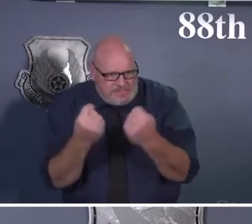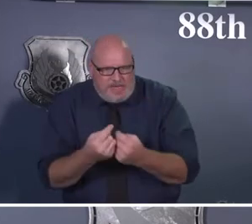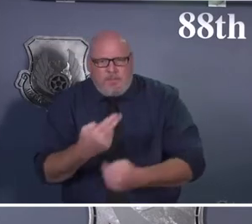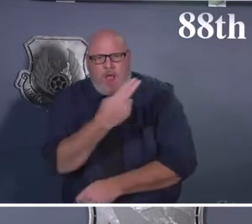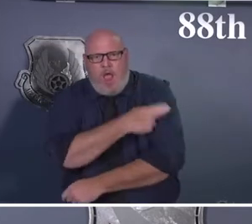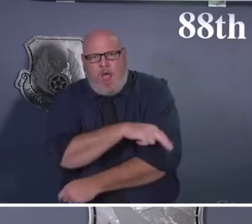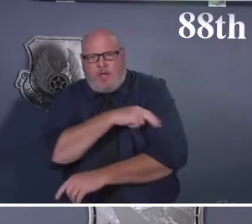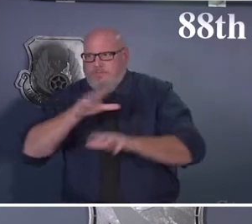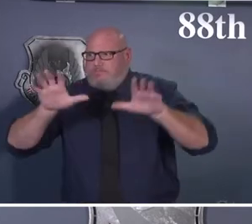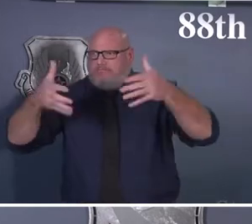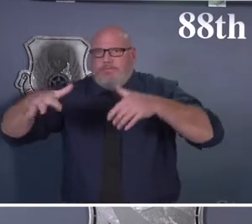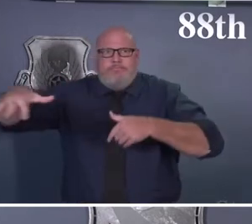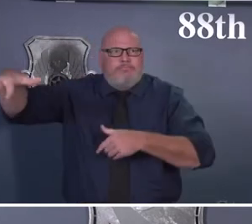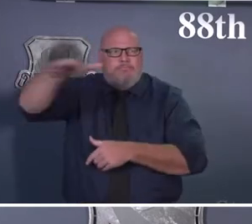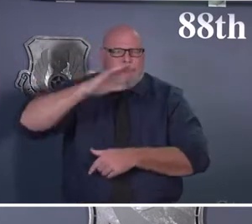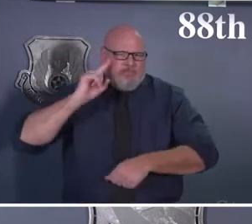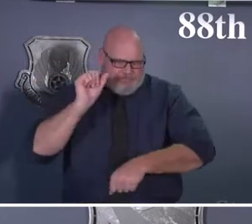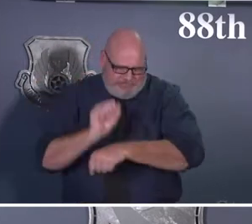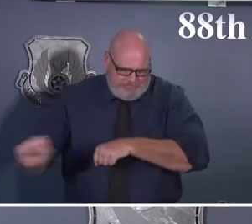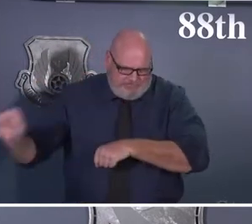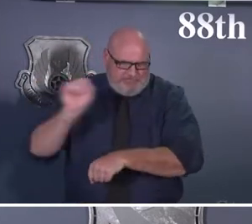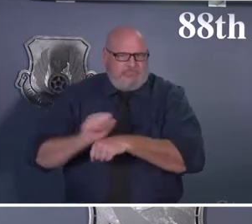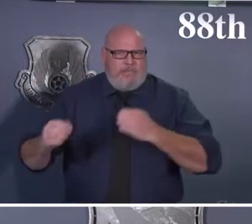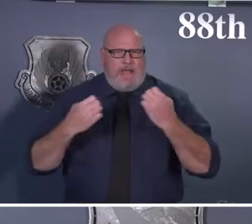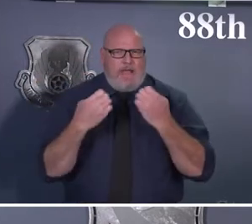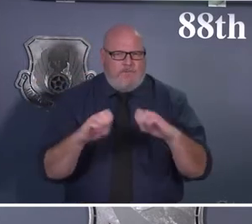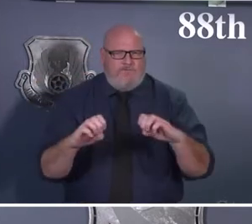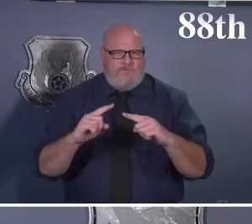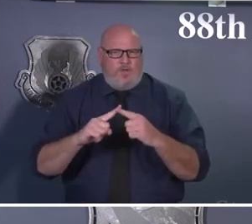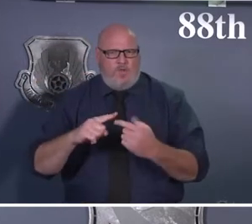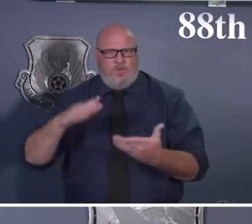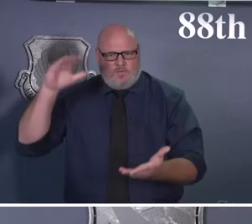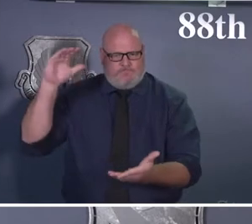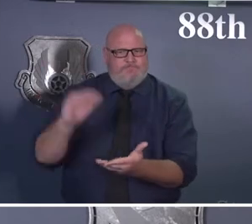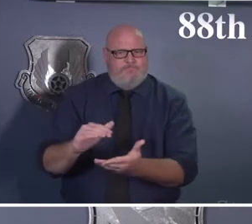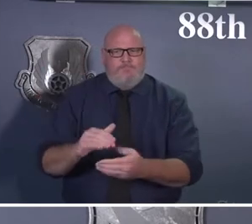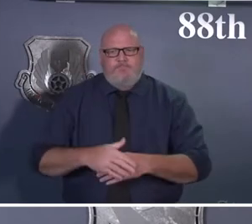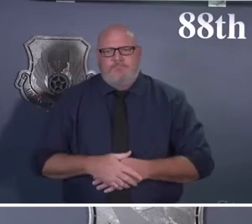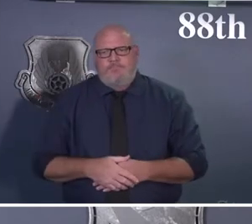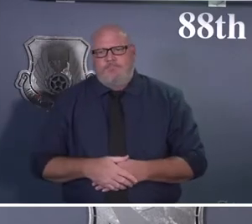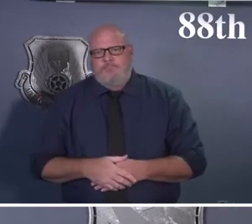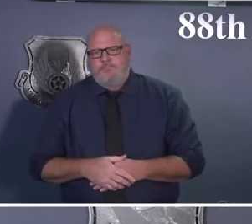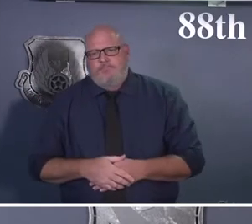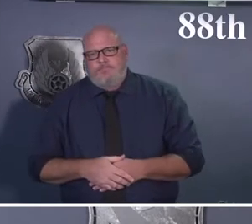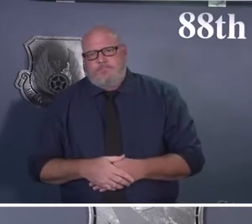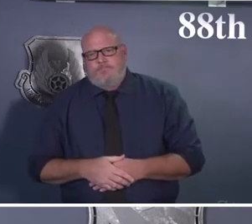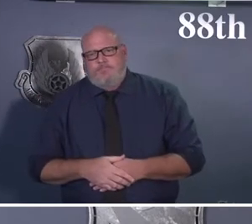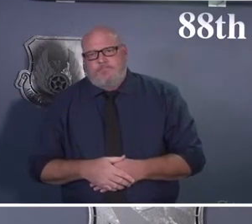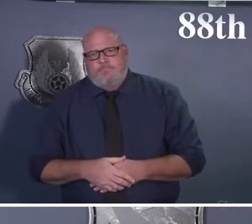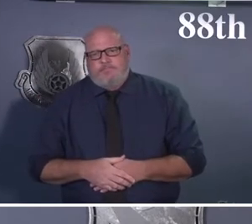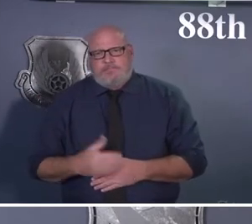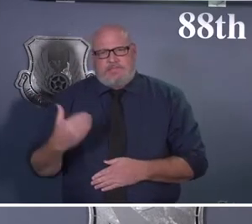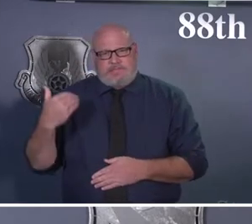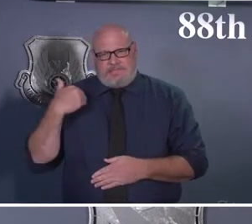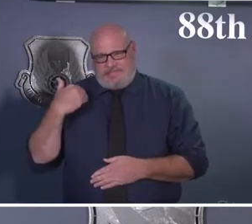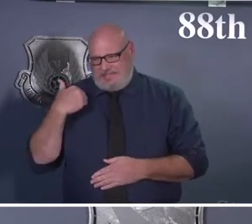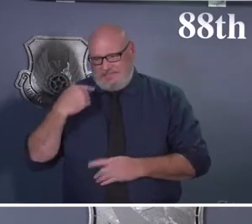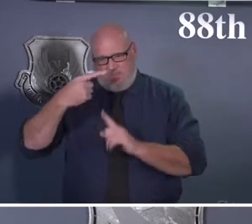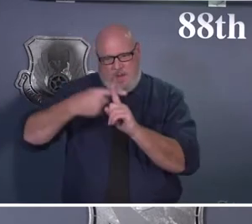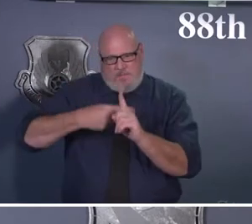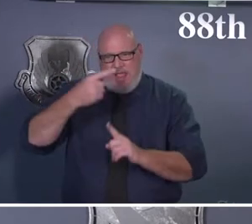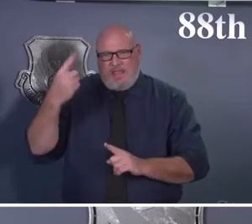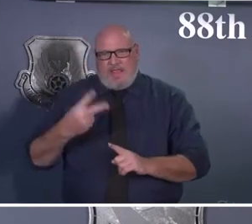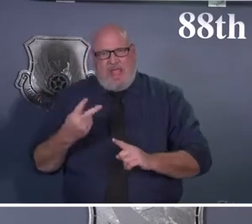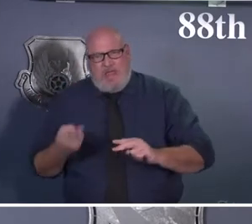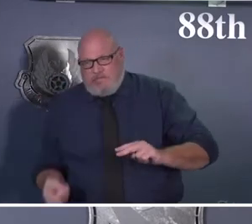course of the last year and a half, but really over the course of the last month or two. And so thanks for taking care of our families. Thanks for taking care of our friends.